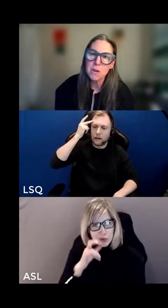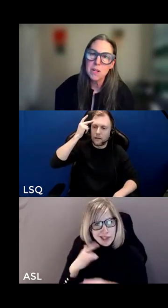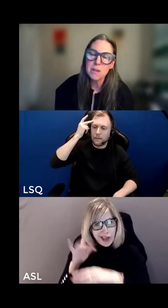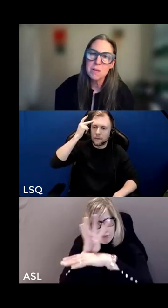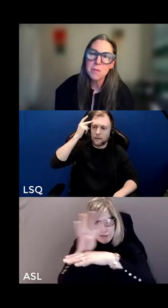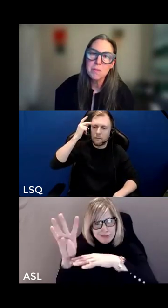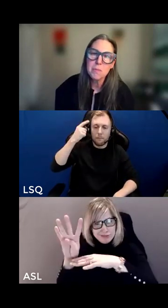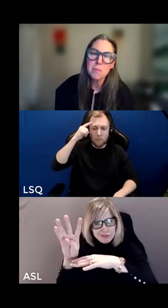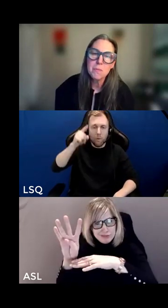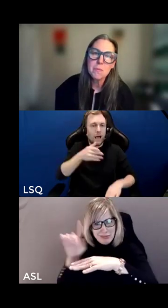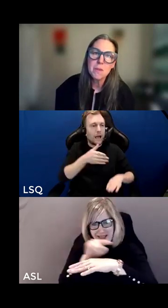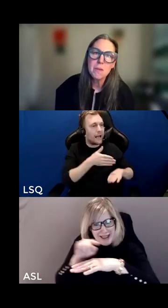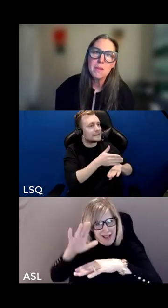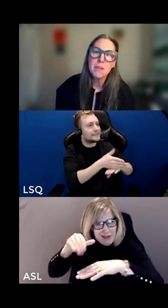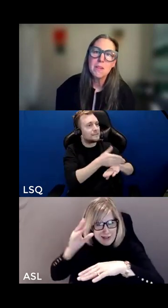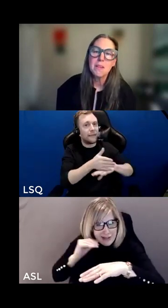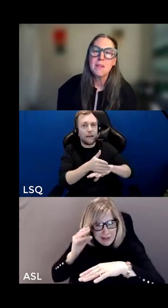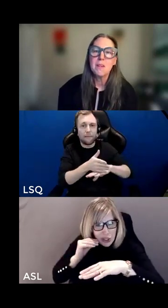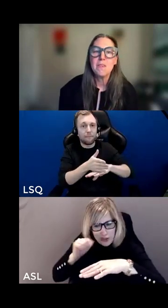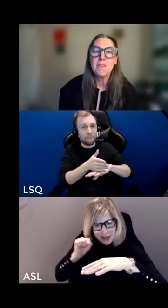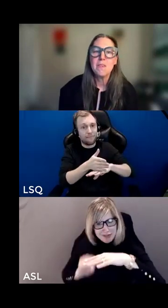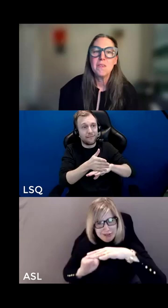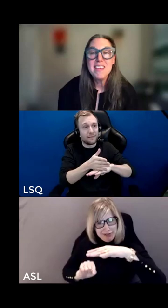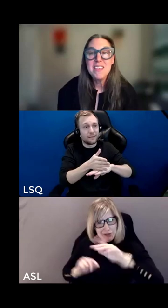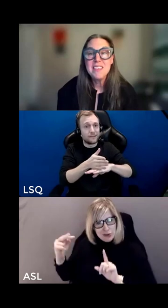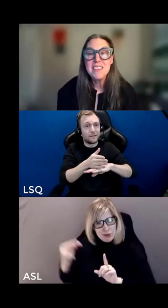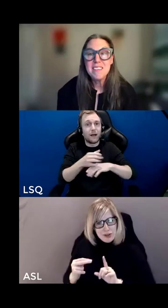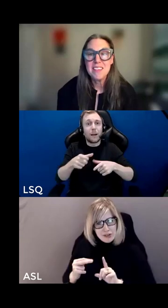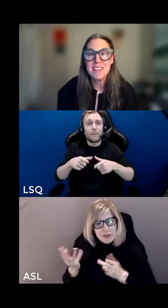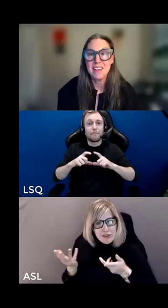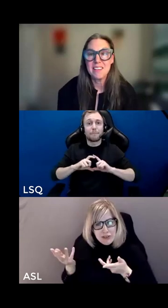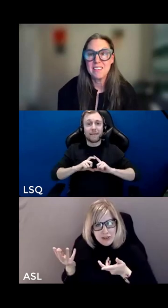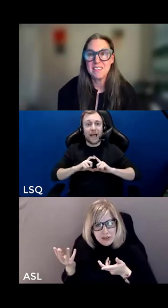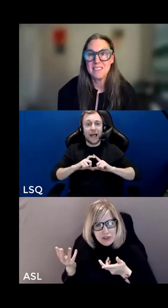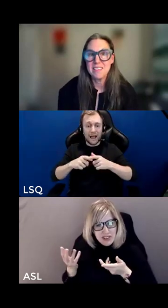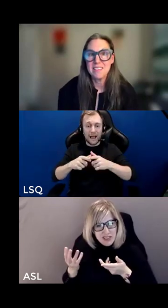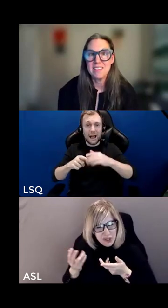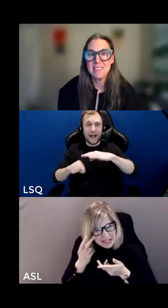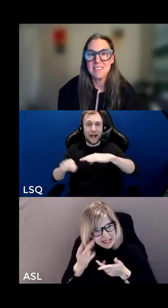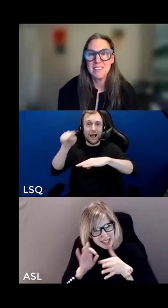top of it so you can see the disconnect